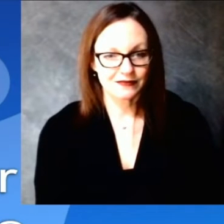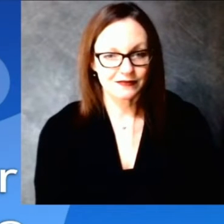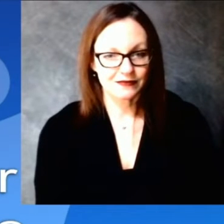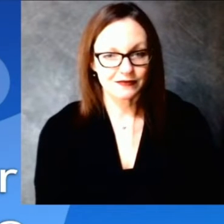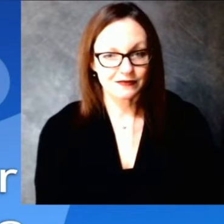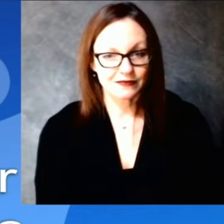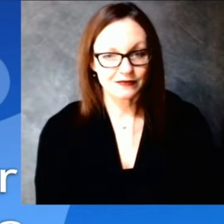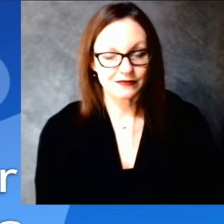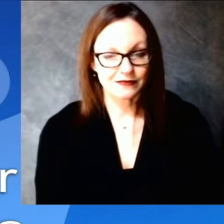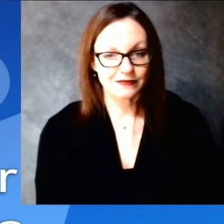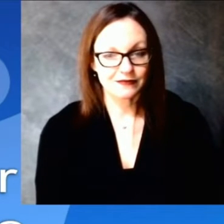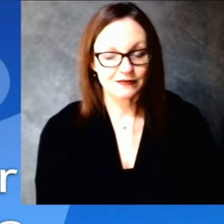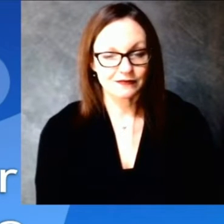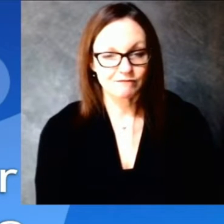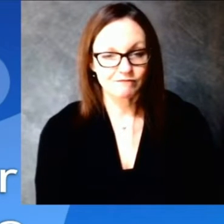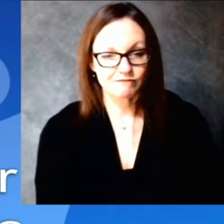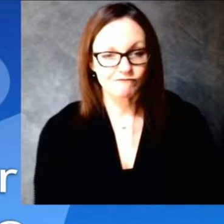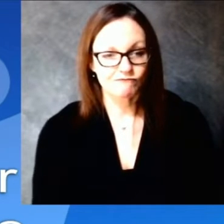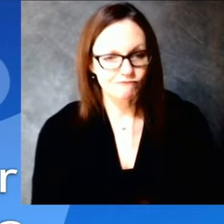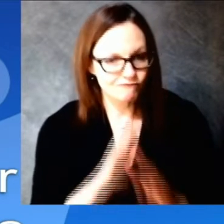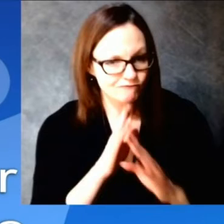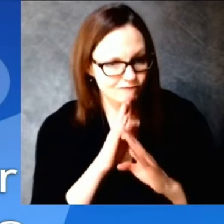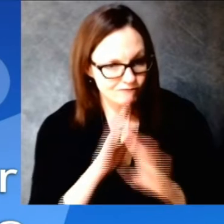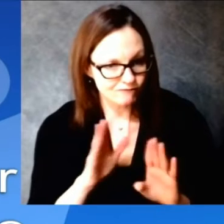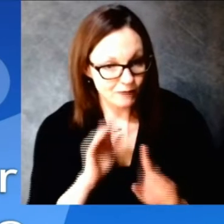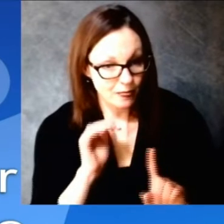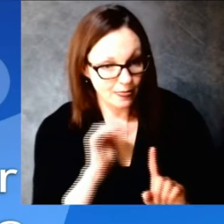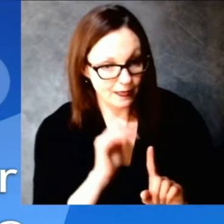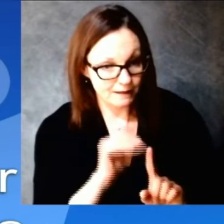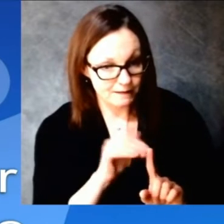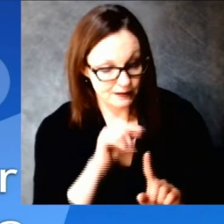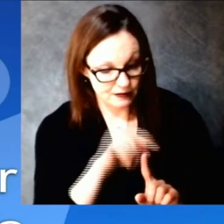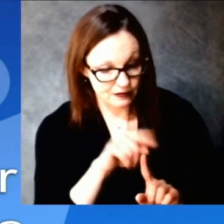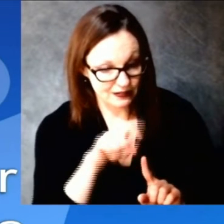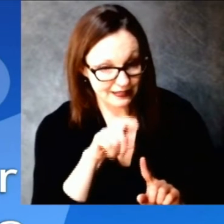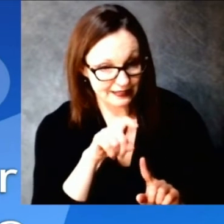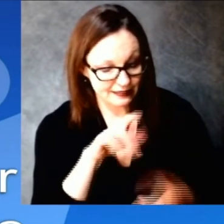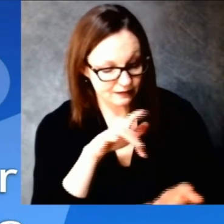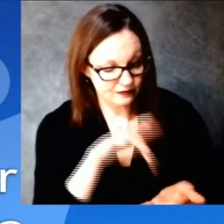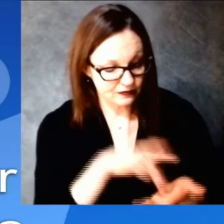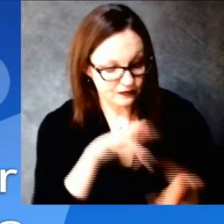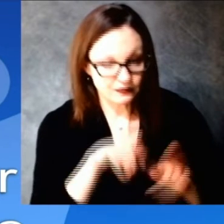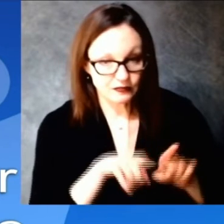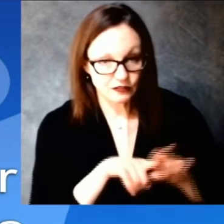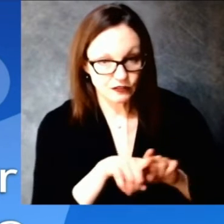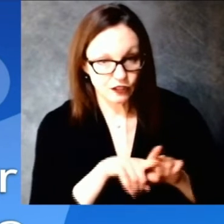and a reminder star six will mute and unmute your phone kelsey nbc 26.